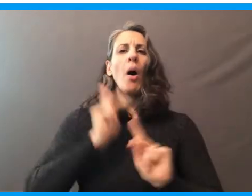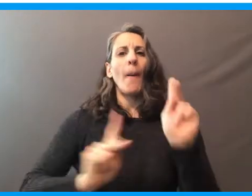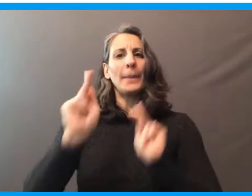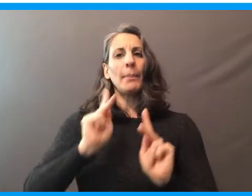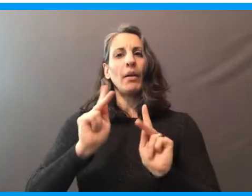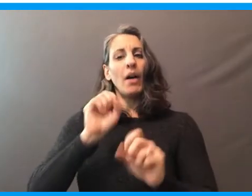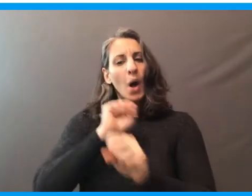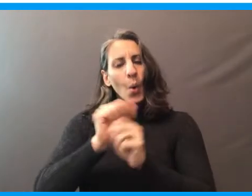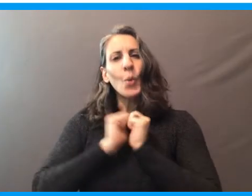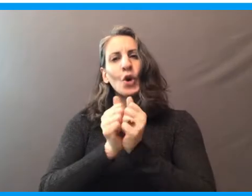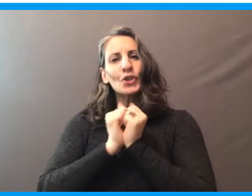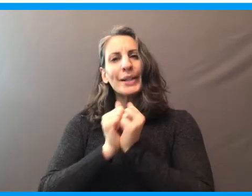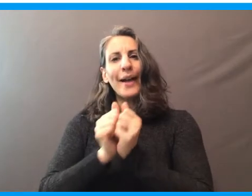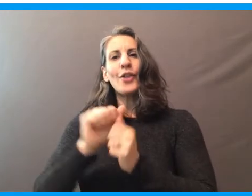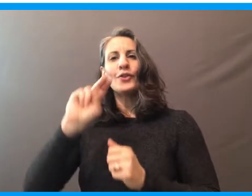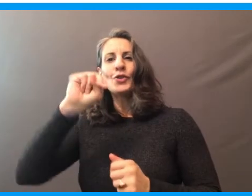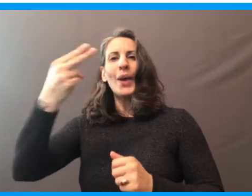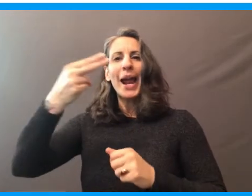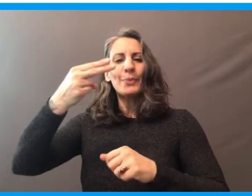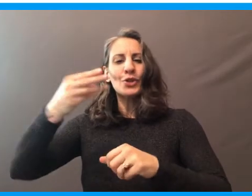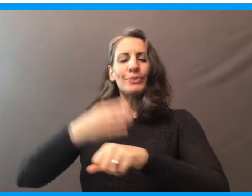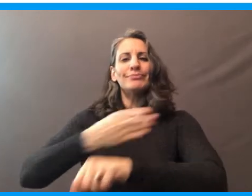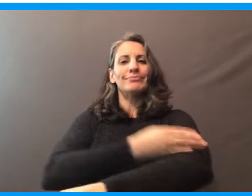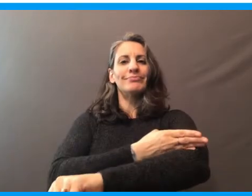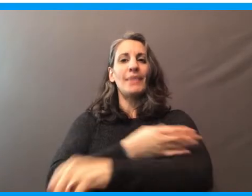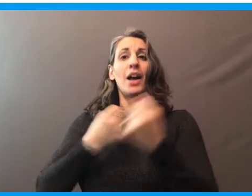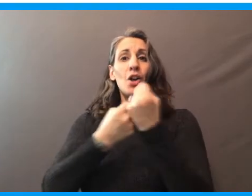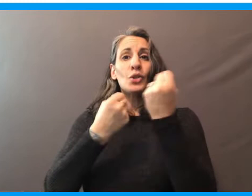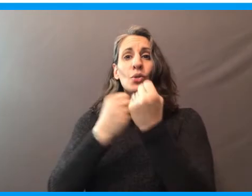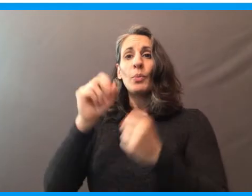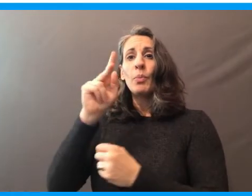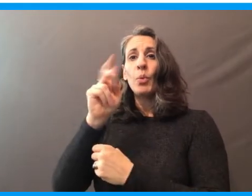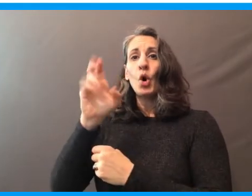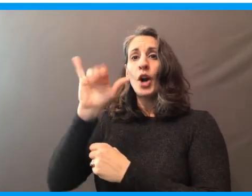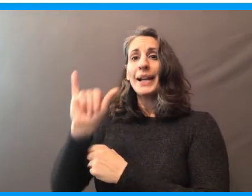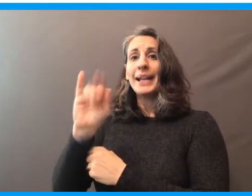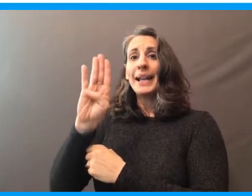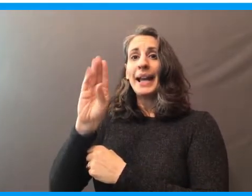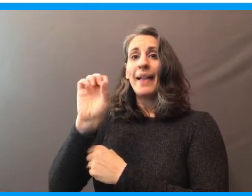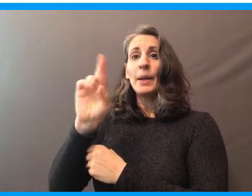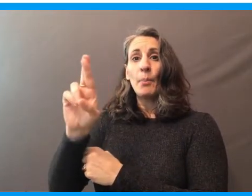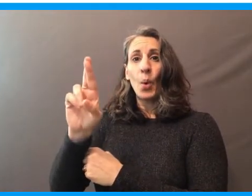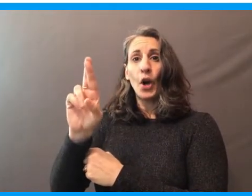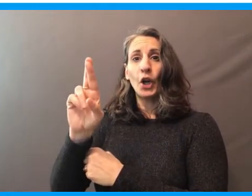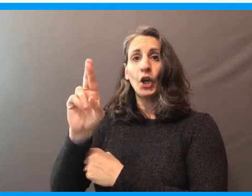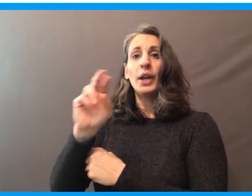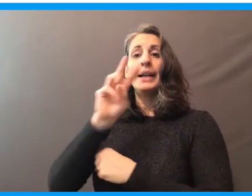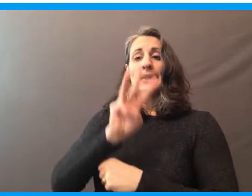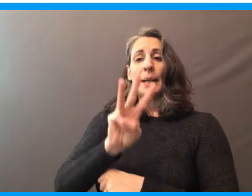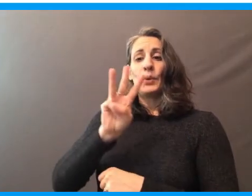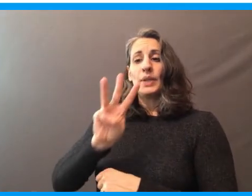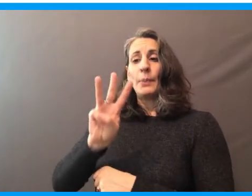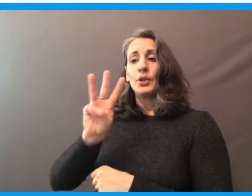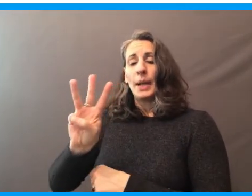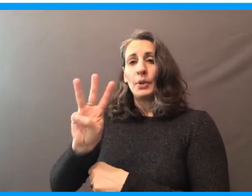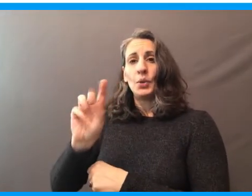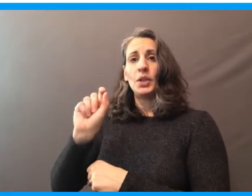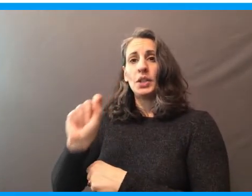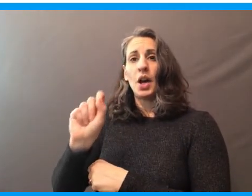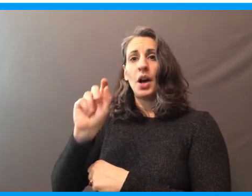Let's work together to move New Hampshire forward. Support Kelly Boyer for Executive Council. Visit www